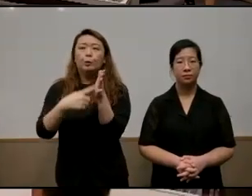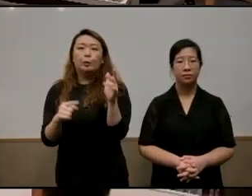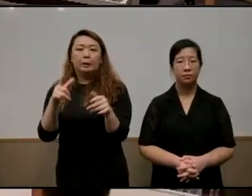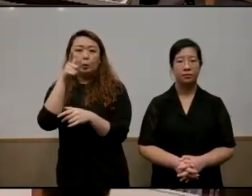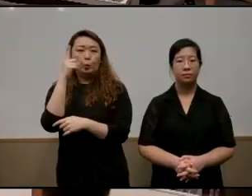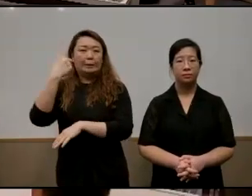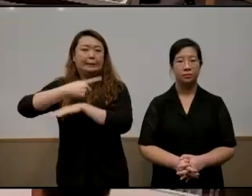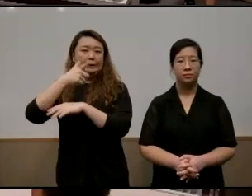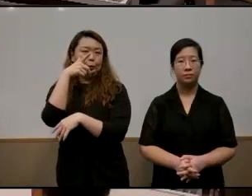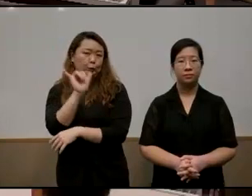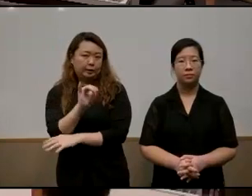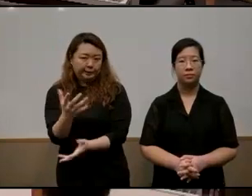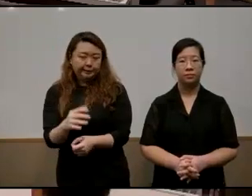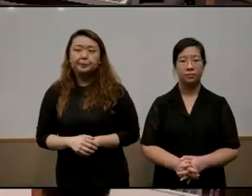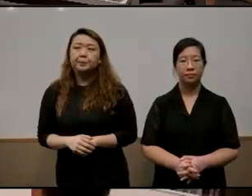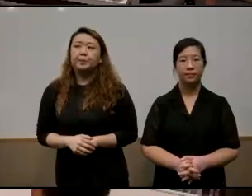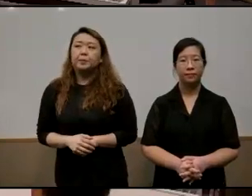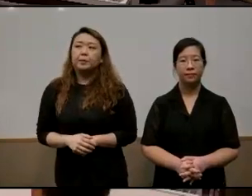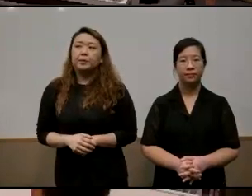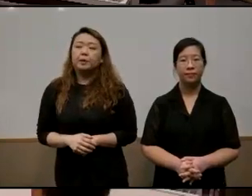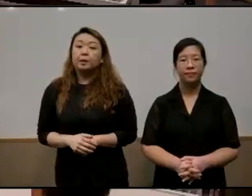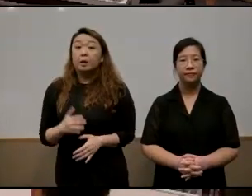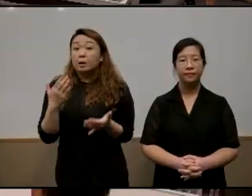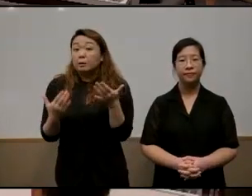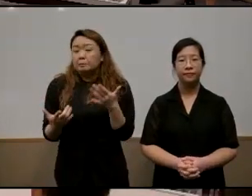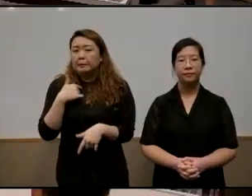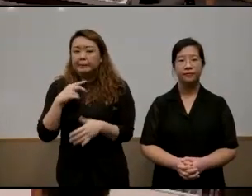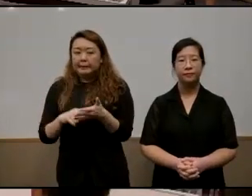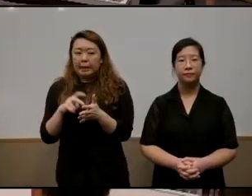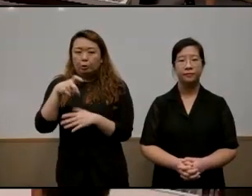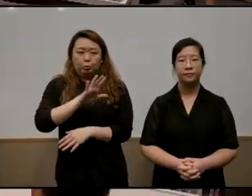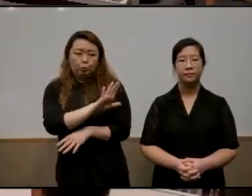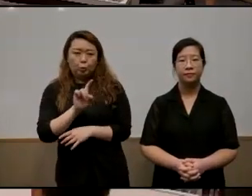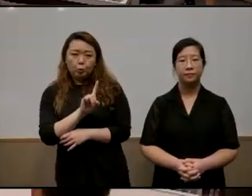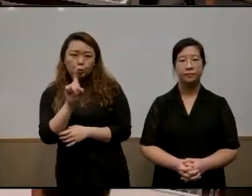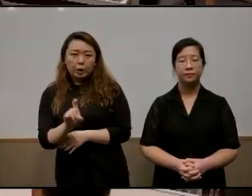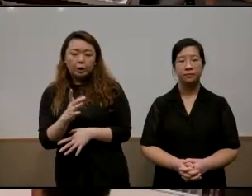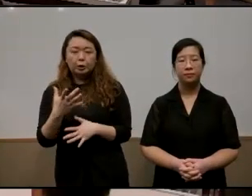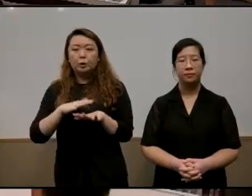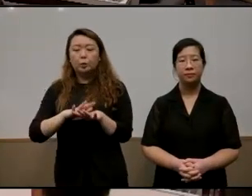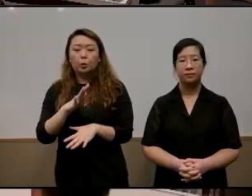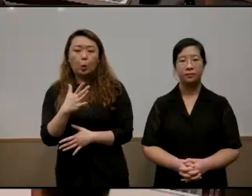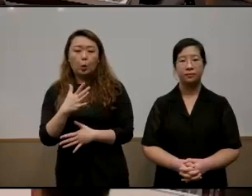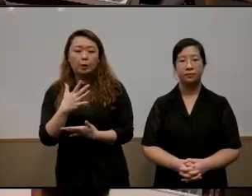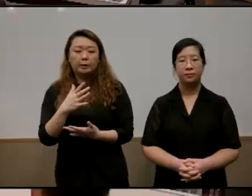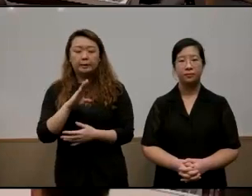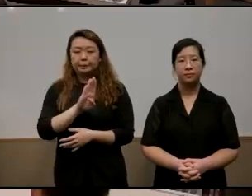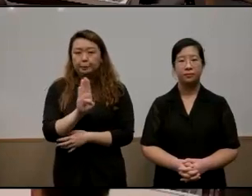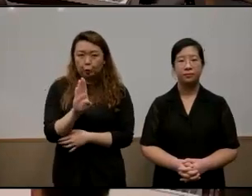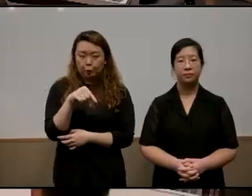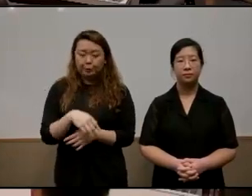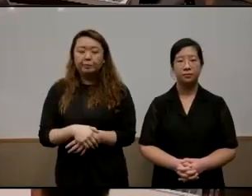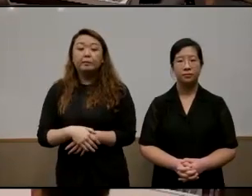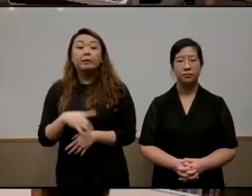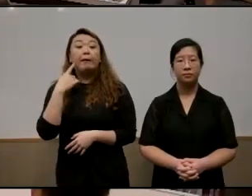um maybe here i'll jump to your question on uh on board you uh